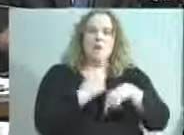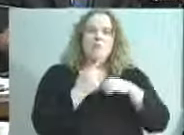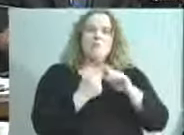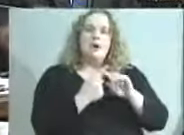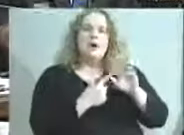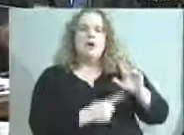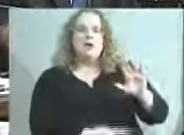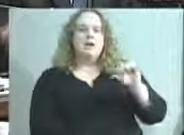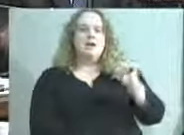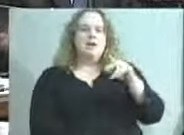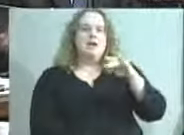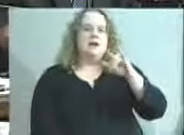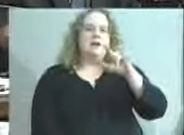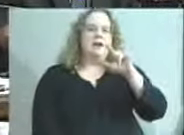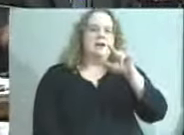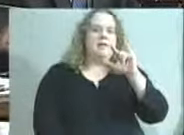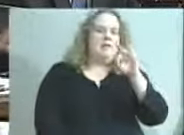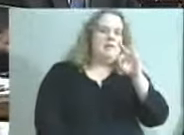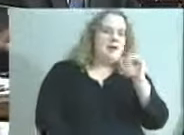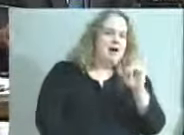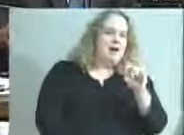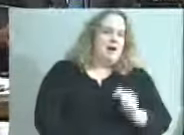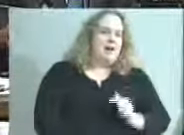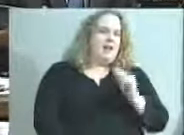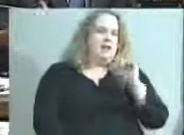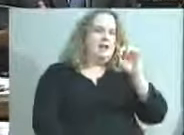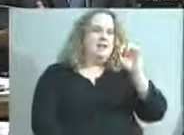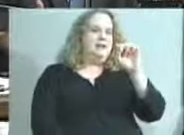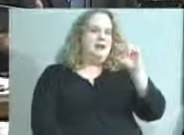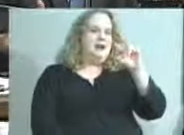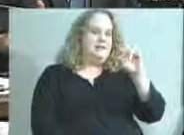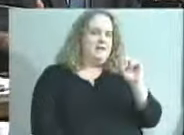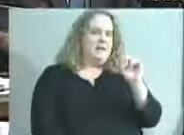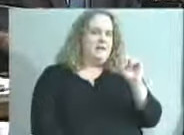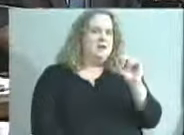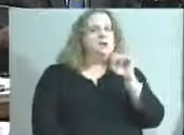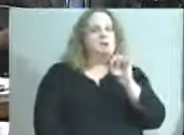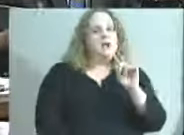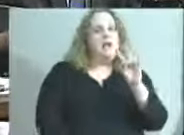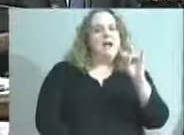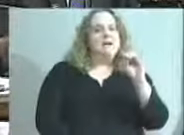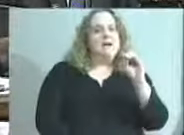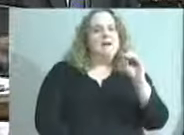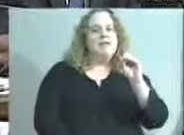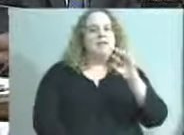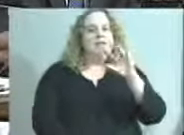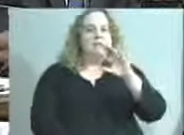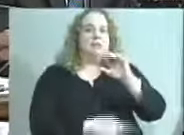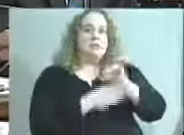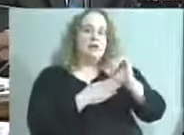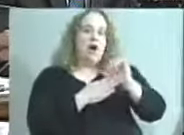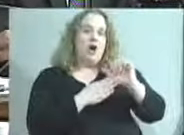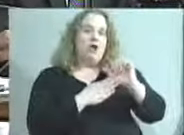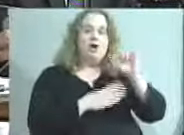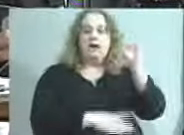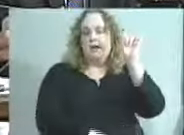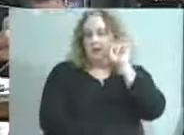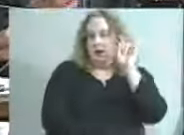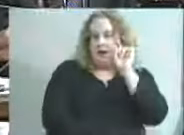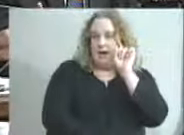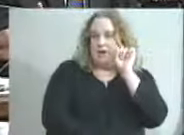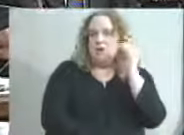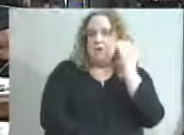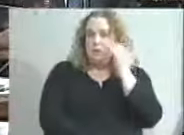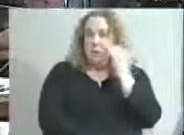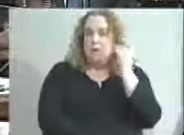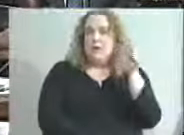his Amplify Life device, which is basically a $70 hearing aid. Any of you all who know about hearing aids knows that those things are